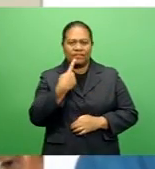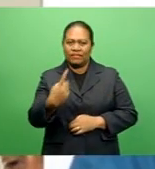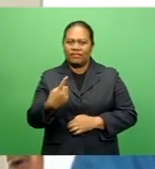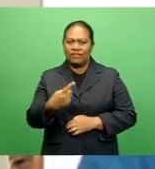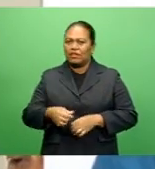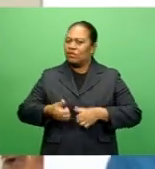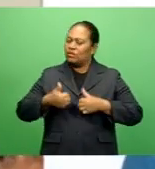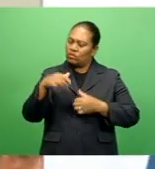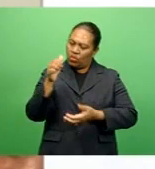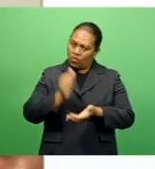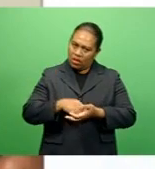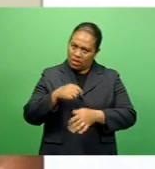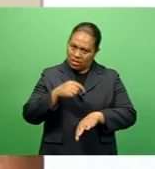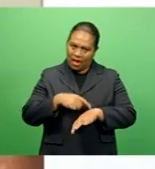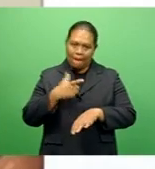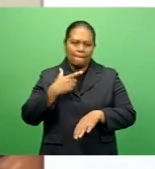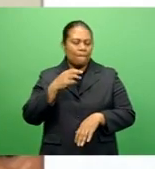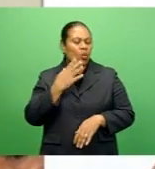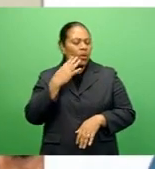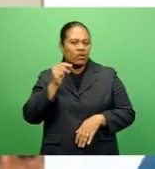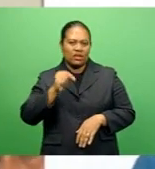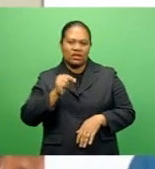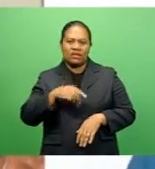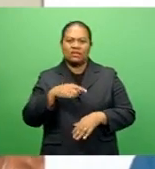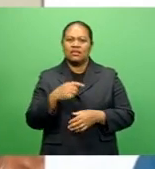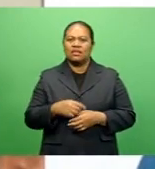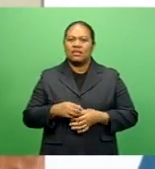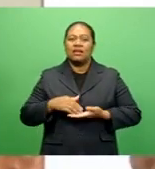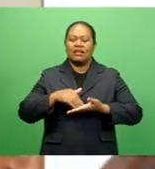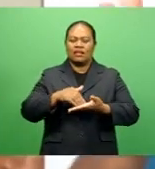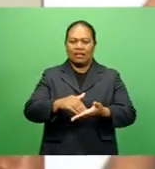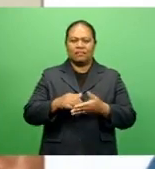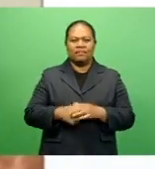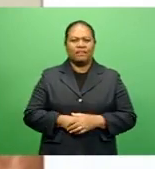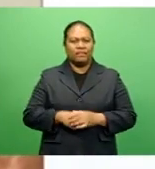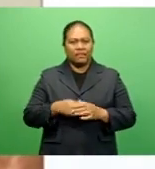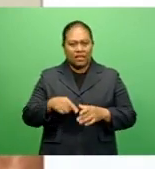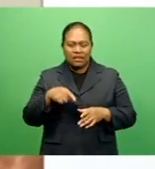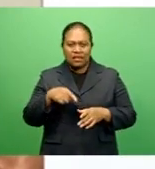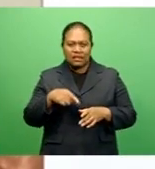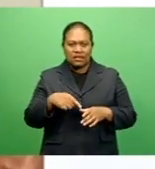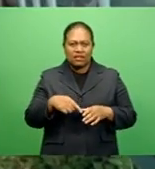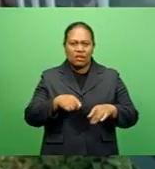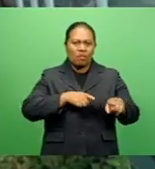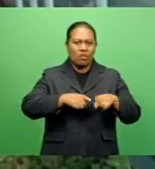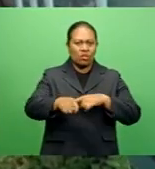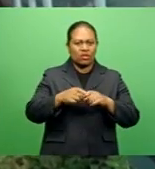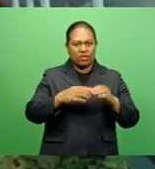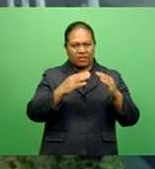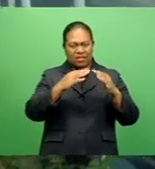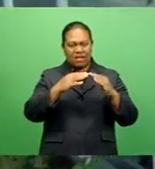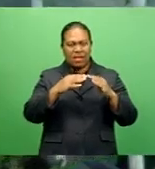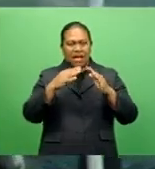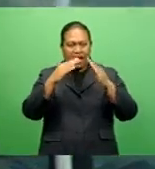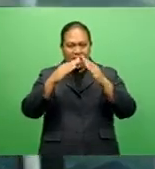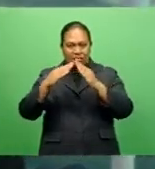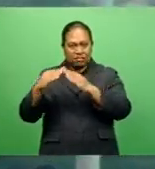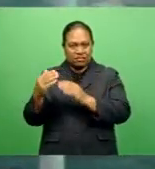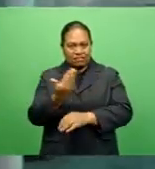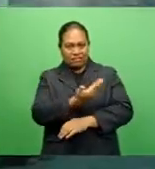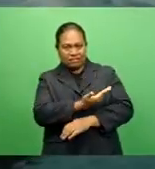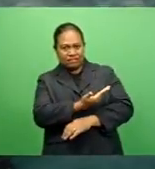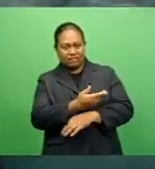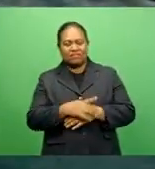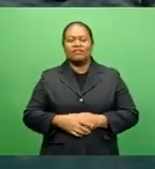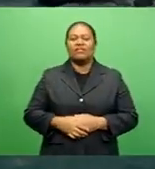us meeting that particular objective of establishing nurseries. These small nurseries will multiply. This is a